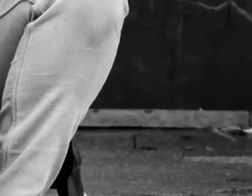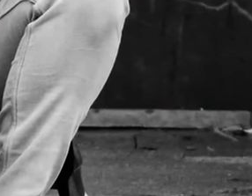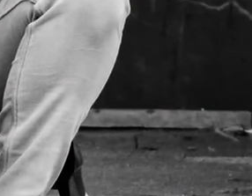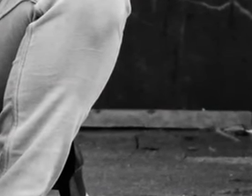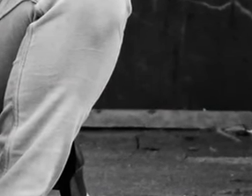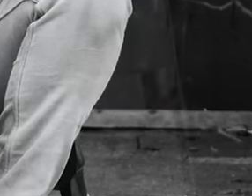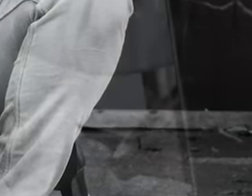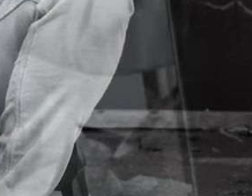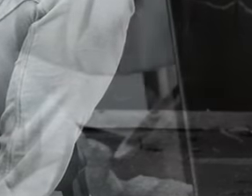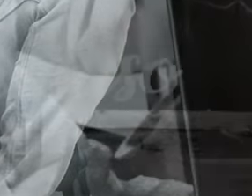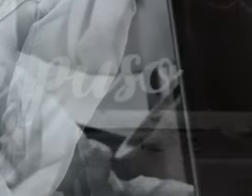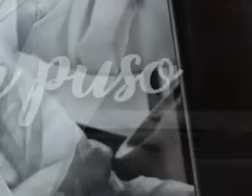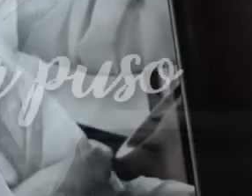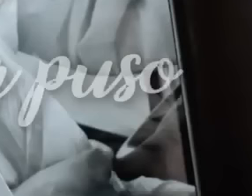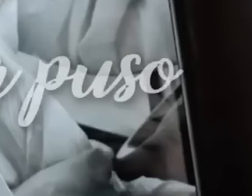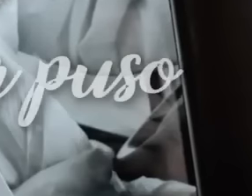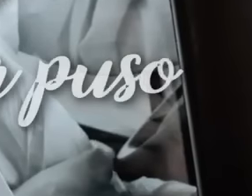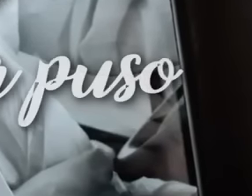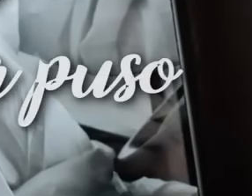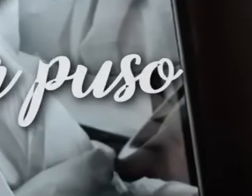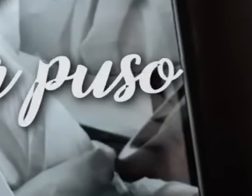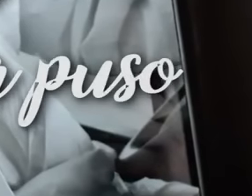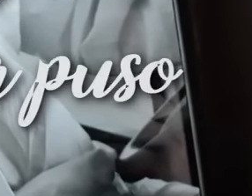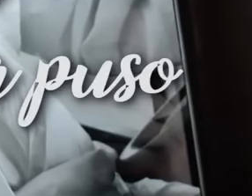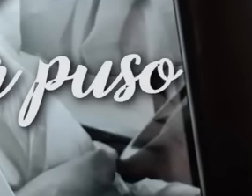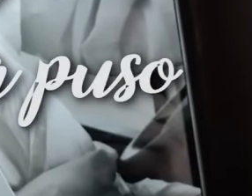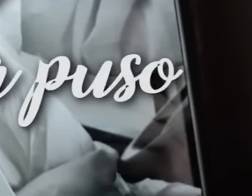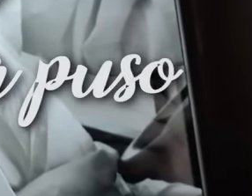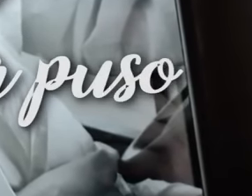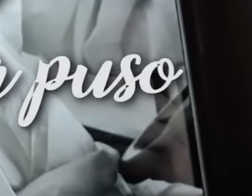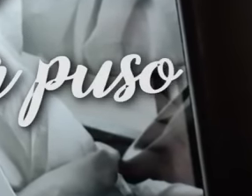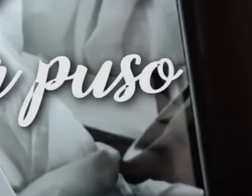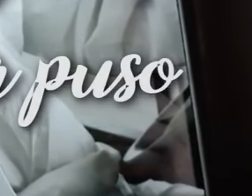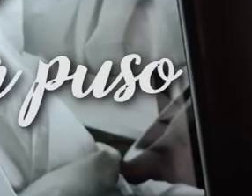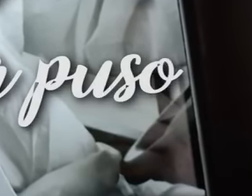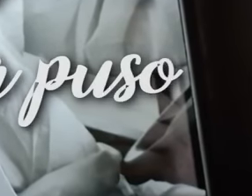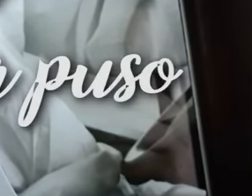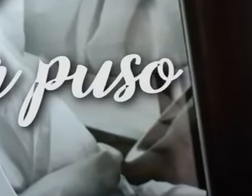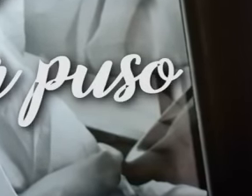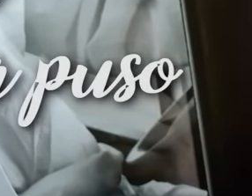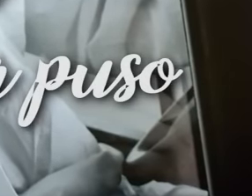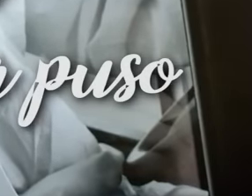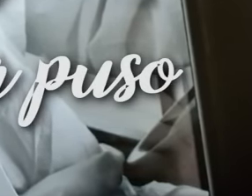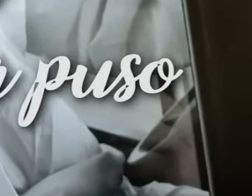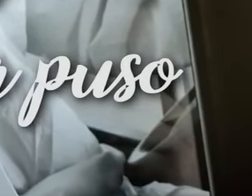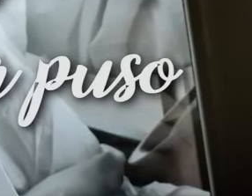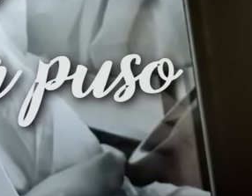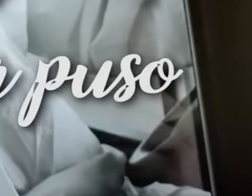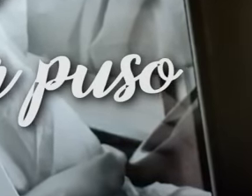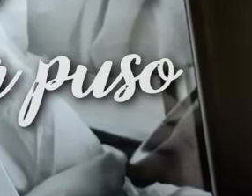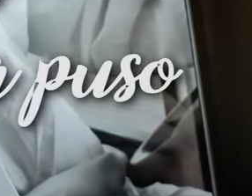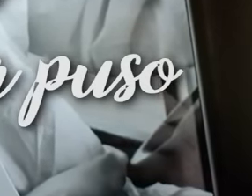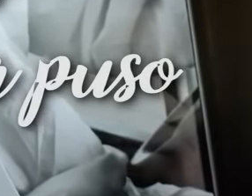papalalang ako'y yung kinigiling